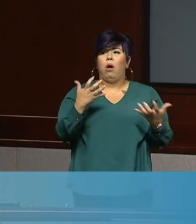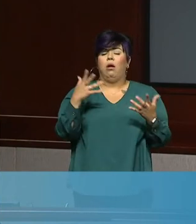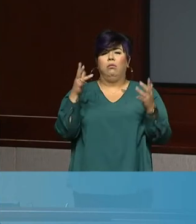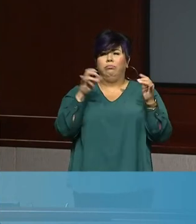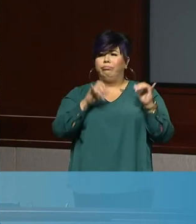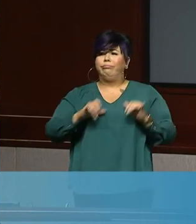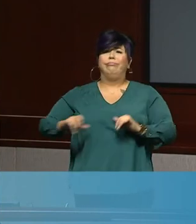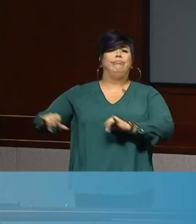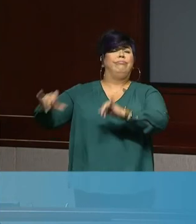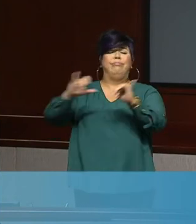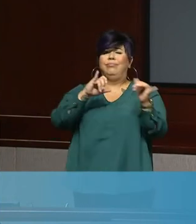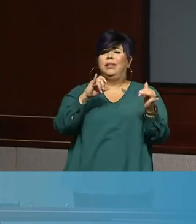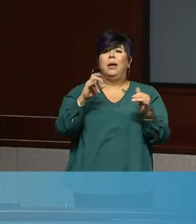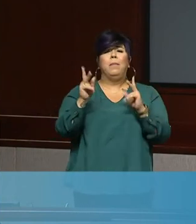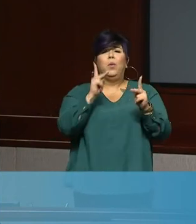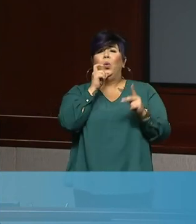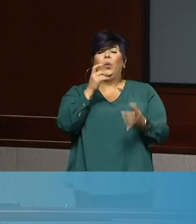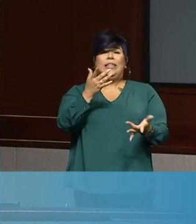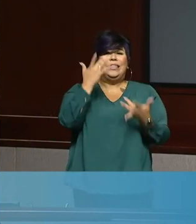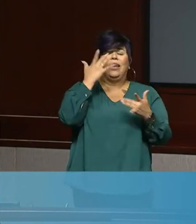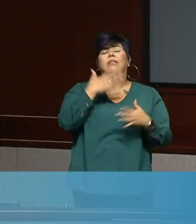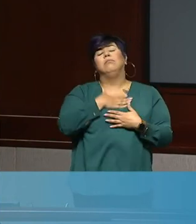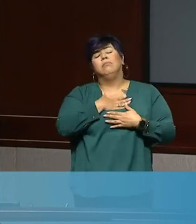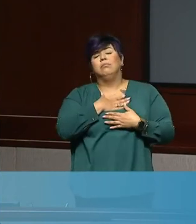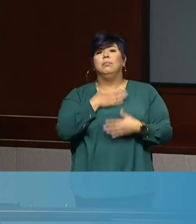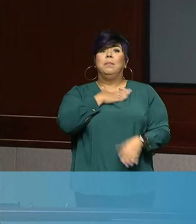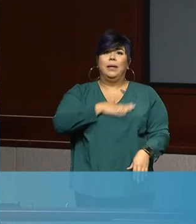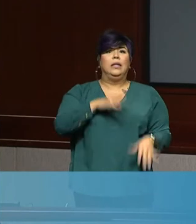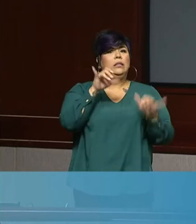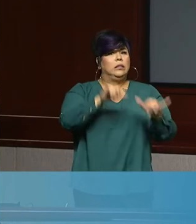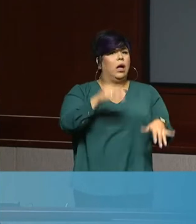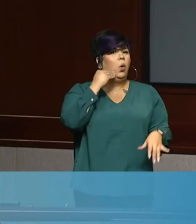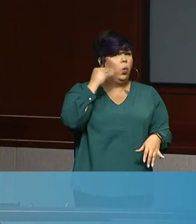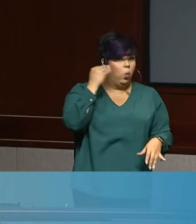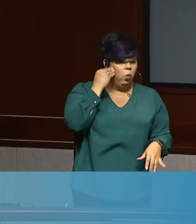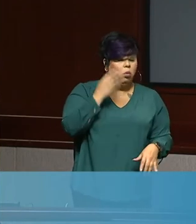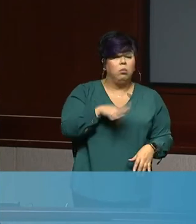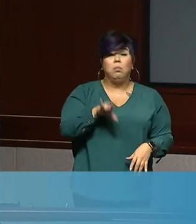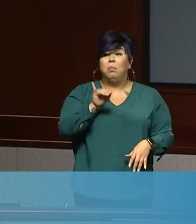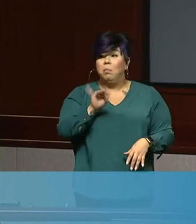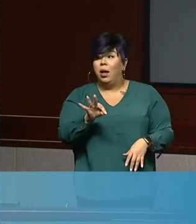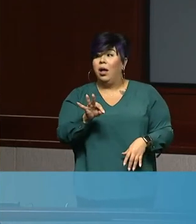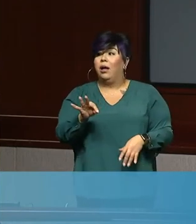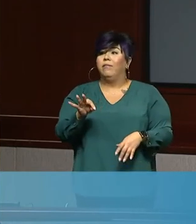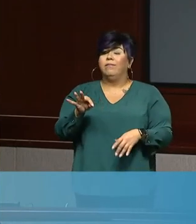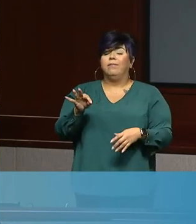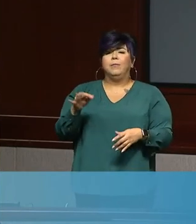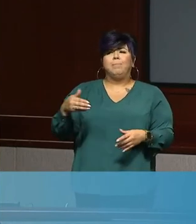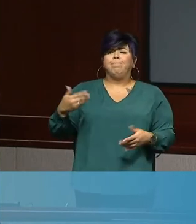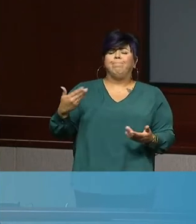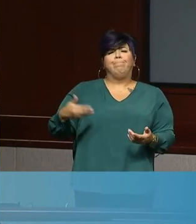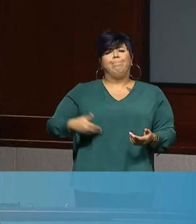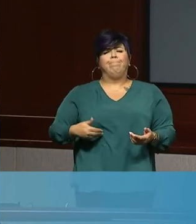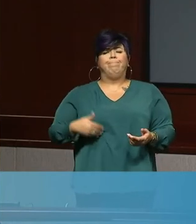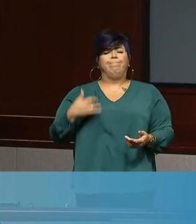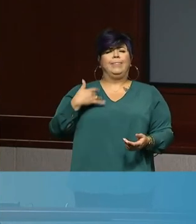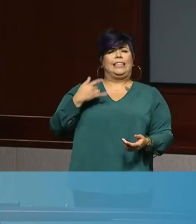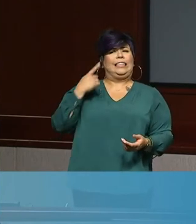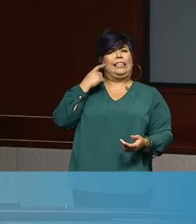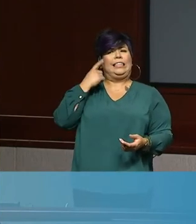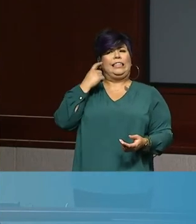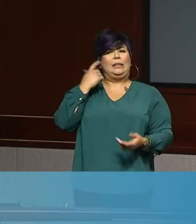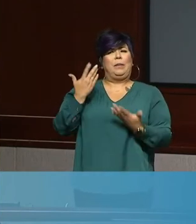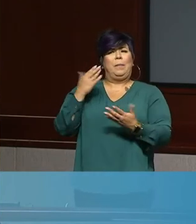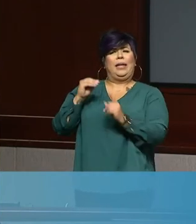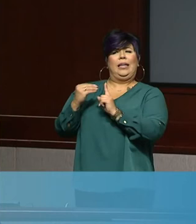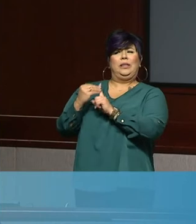is ill or has concerns about COVID to stay home, that if you are notified or you find out or you have any suspicion that you might have come in contact with someone who has